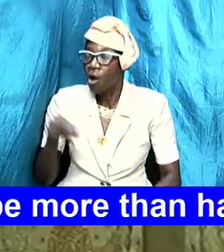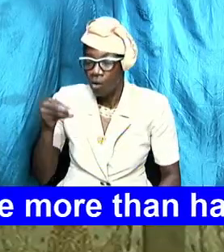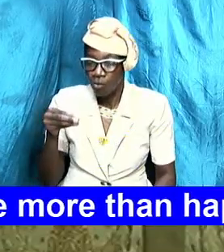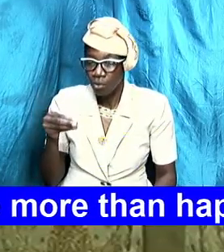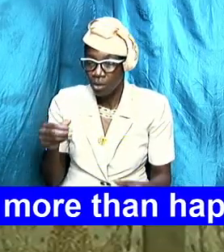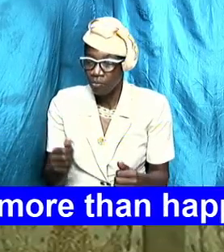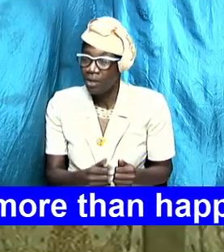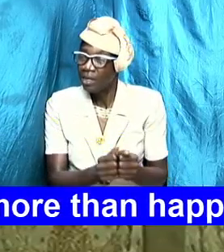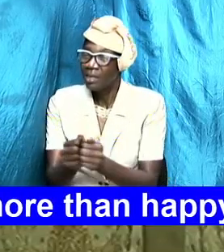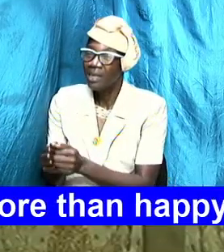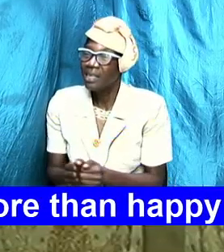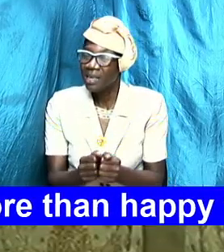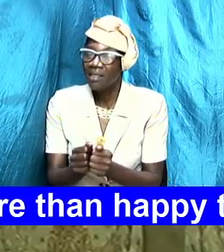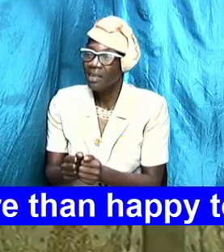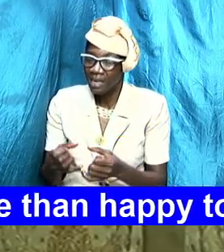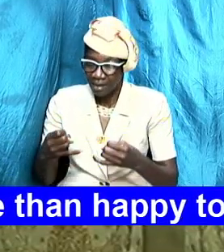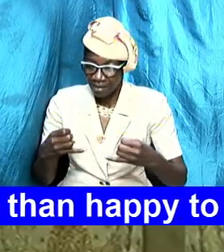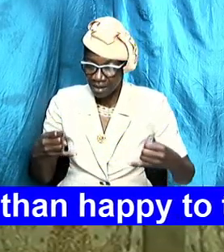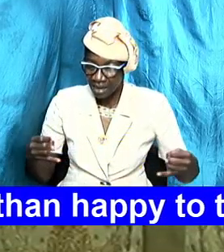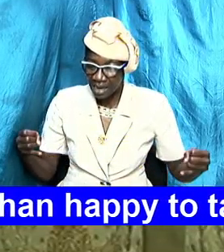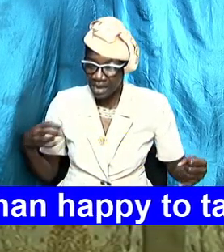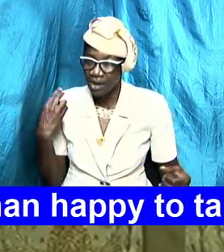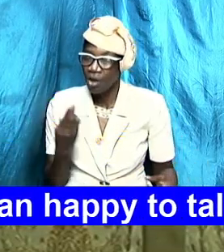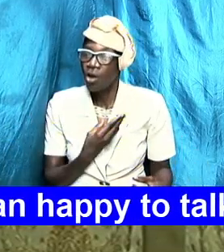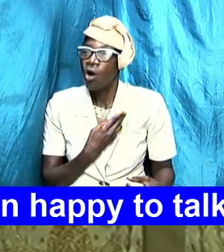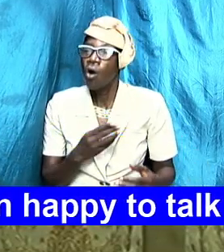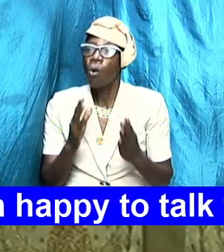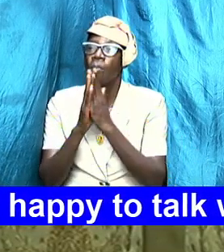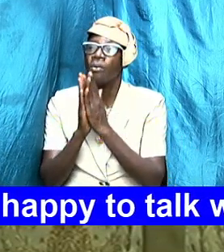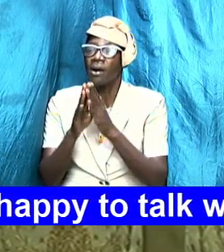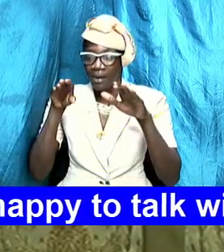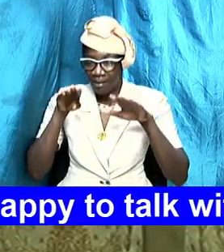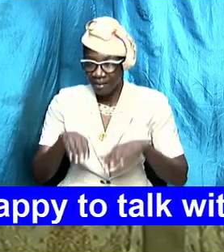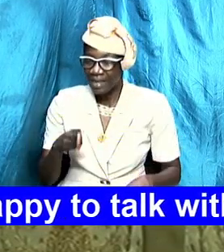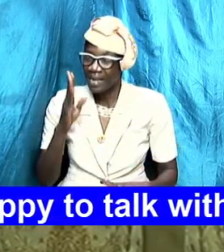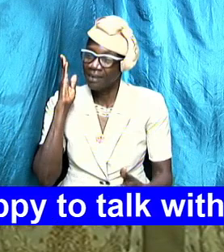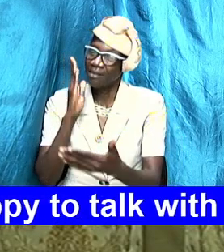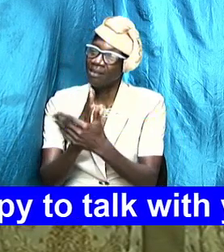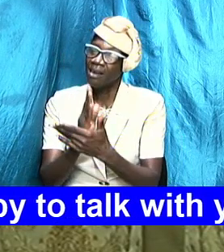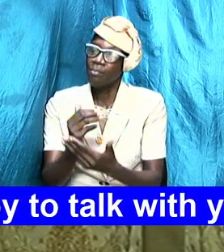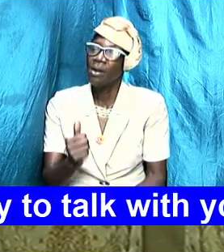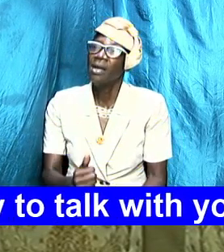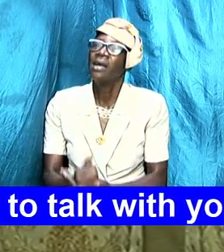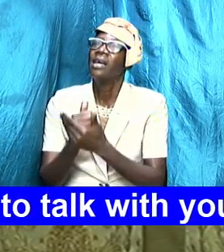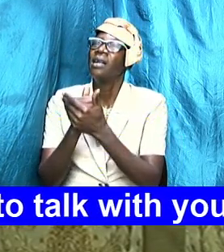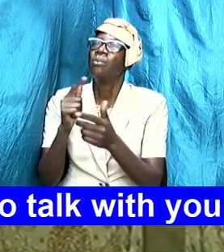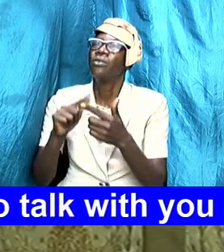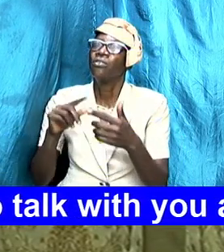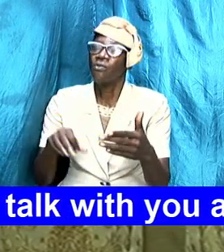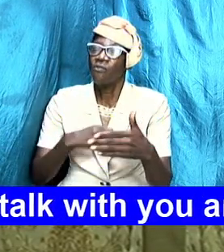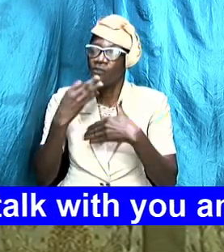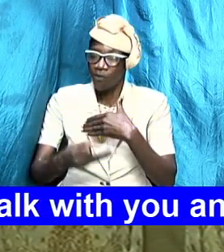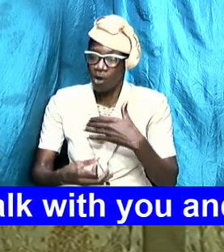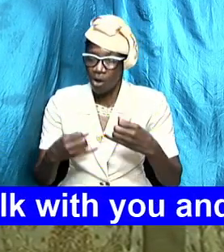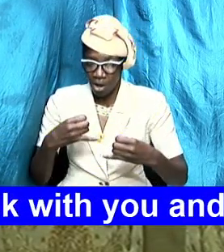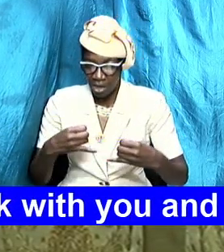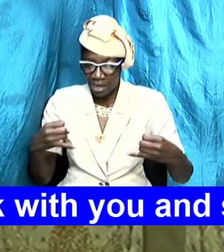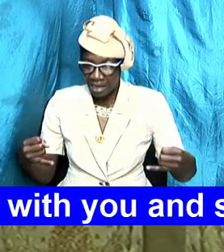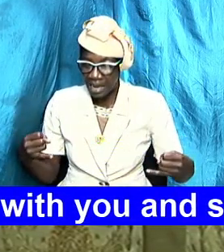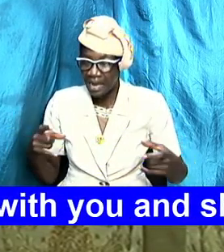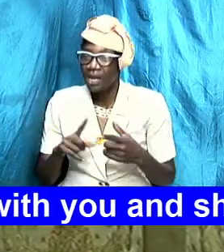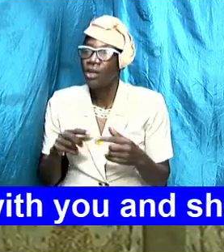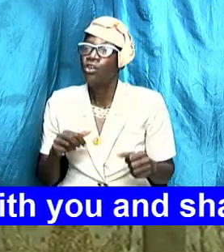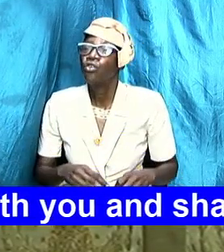out of line our very prayers can be hindered help us oh mighty God to fall in line so that we can